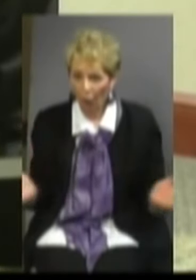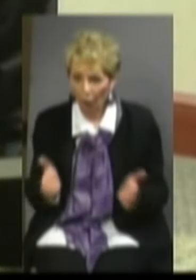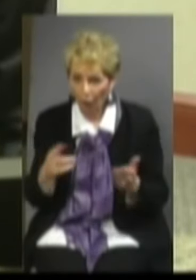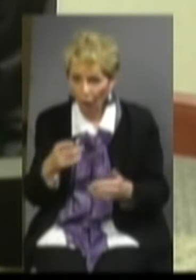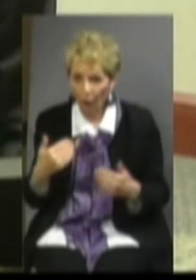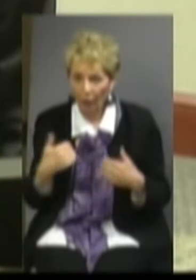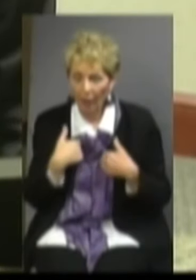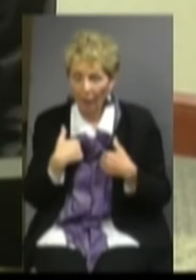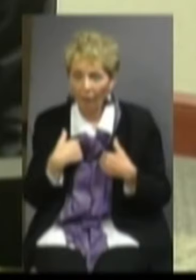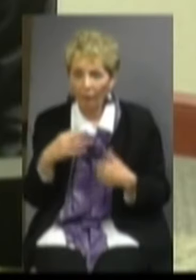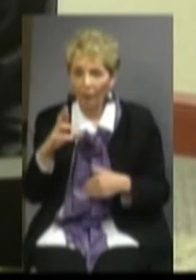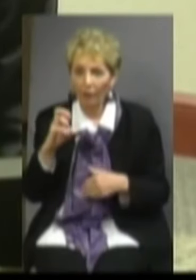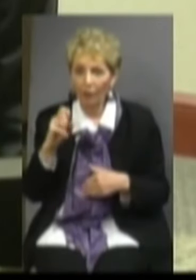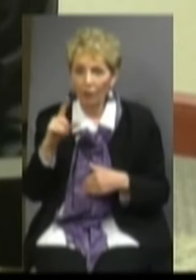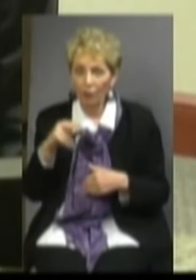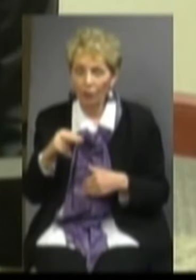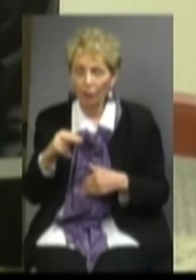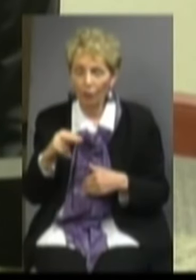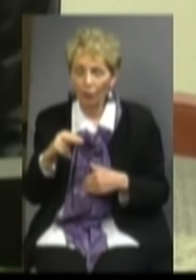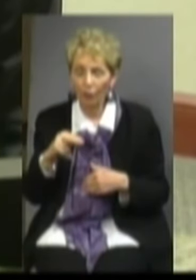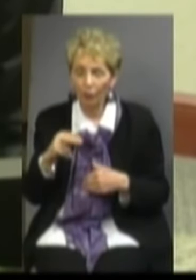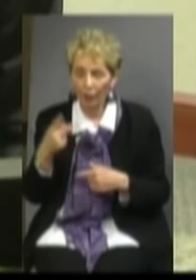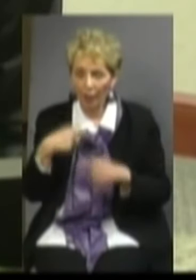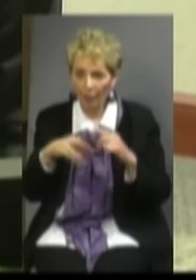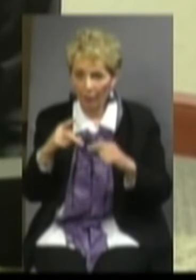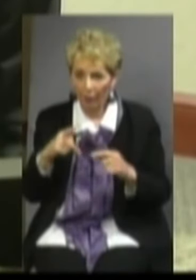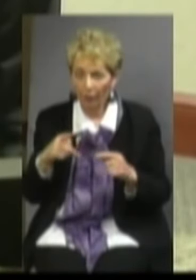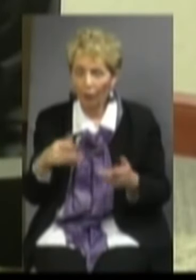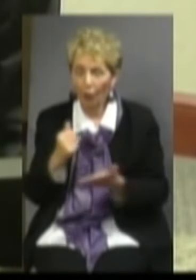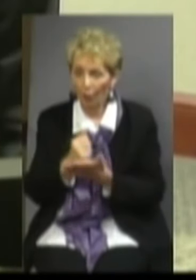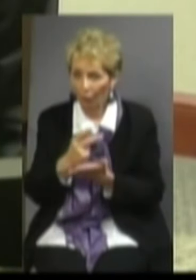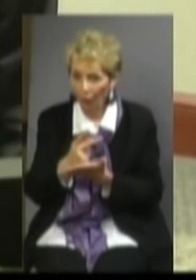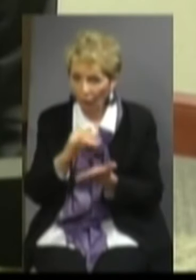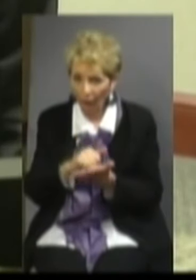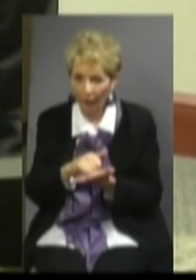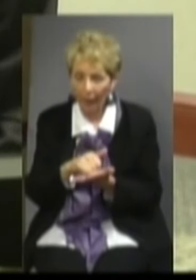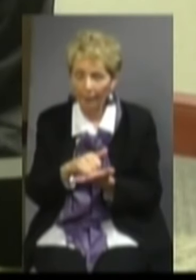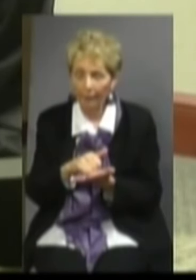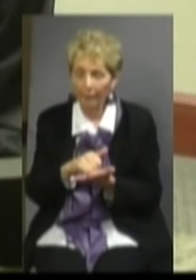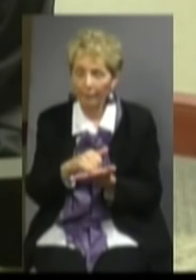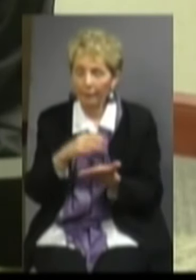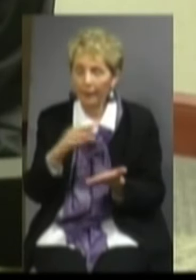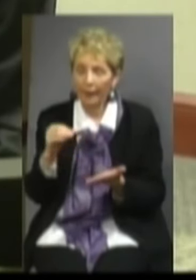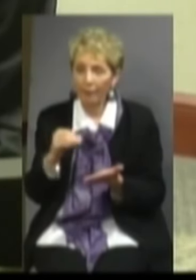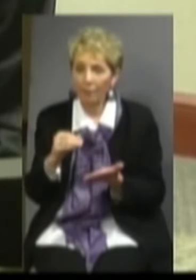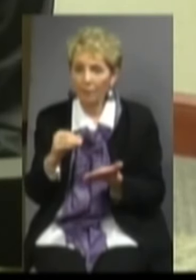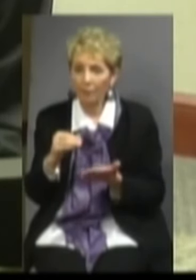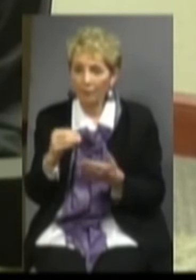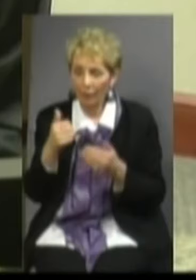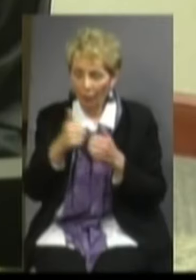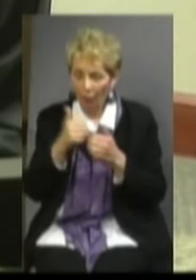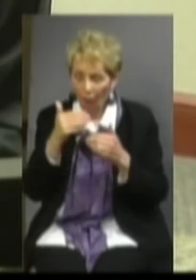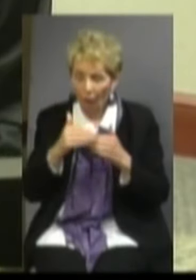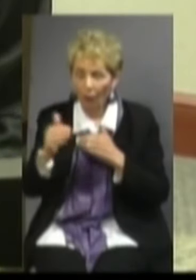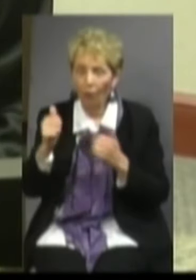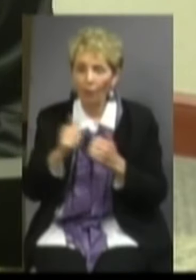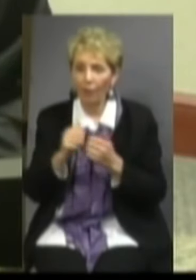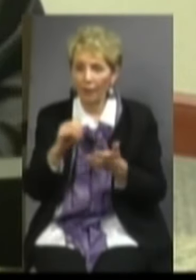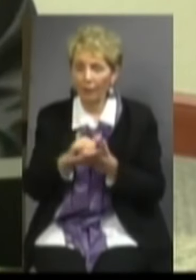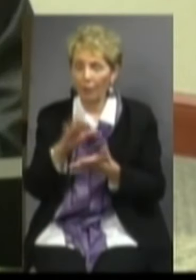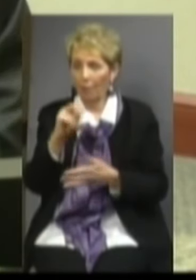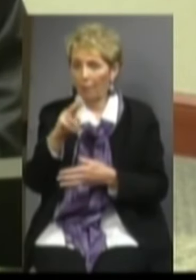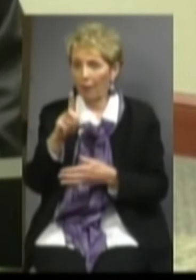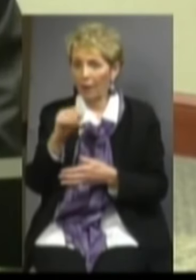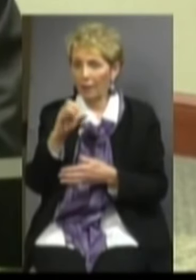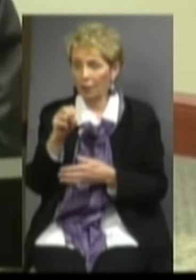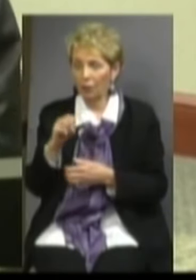know that you have a resolution coming up. I would urge you all to approve that resolution and go forth with this bond issue. So thank you for